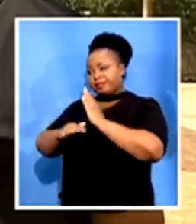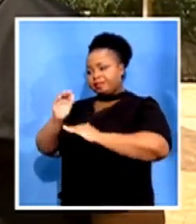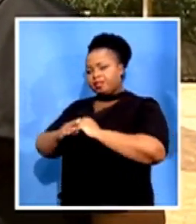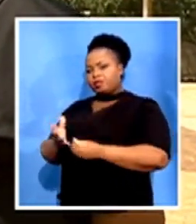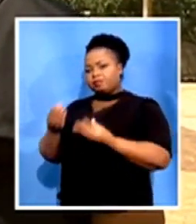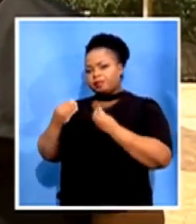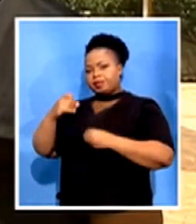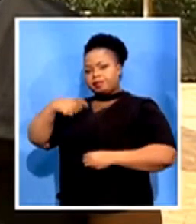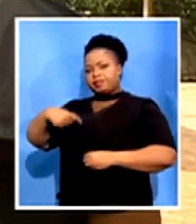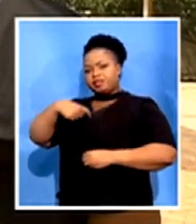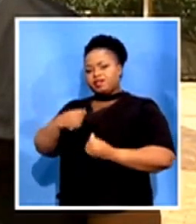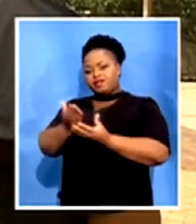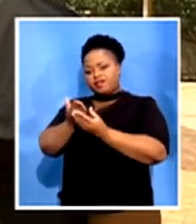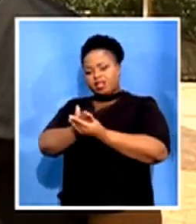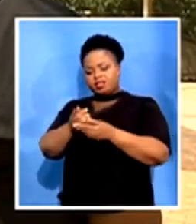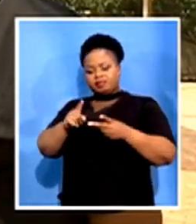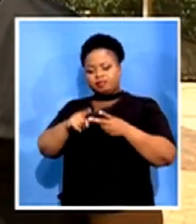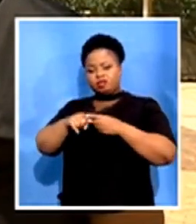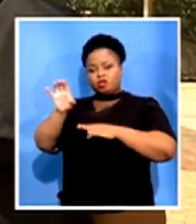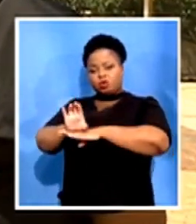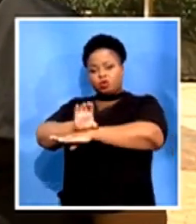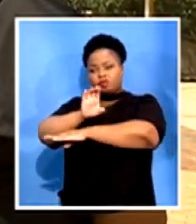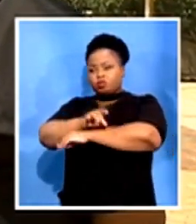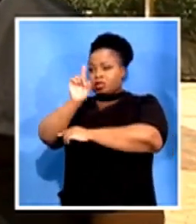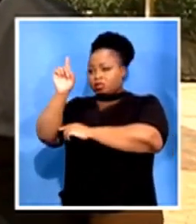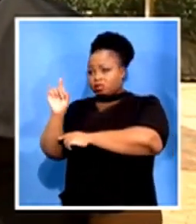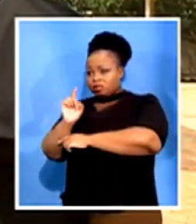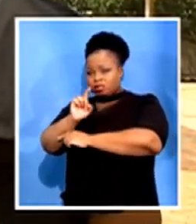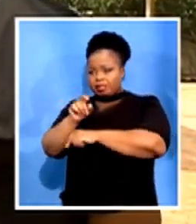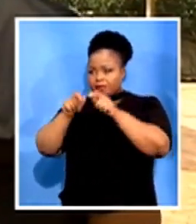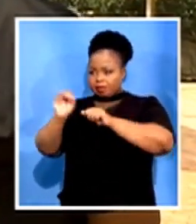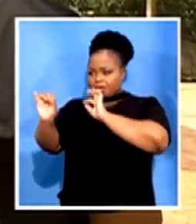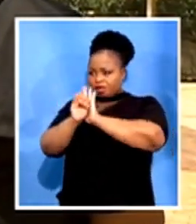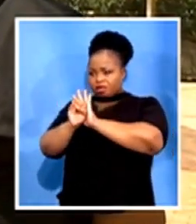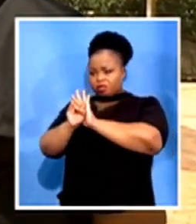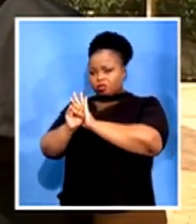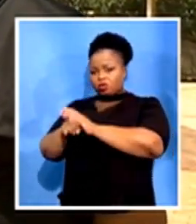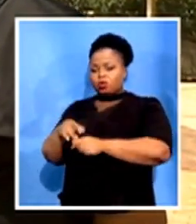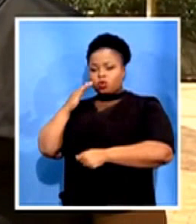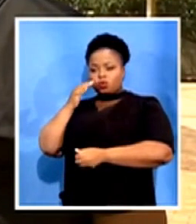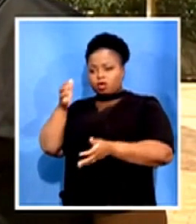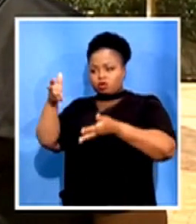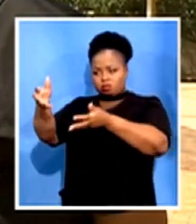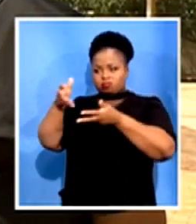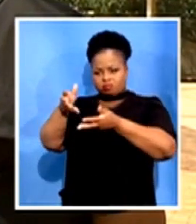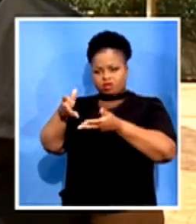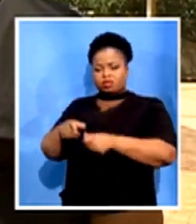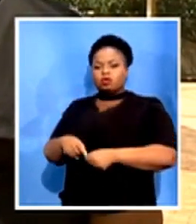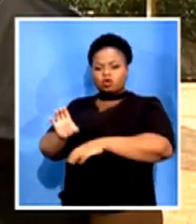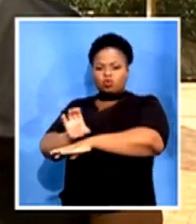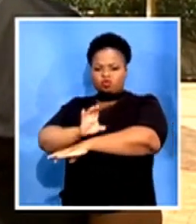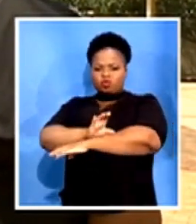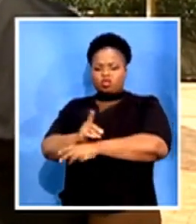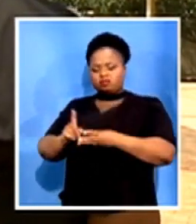computers from certain people that we have identified in our search and seizure. We are waiting, for example, from the computer from the CFO